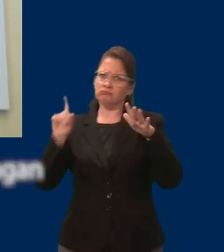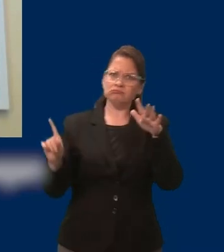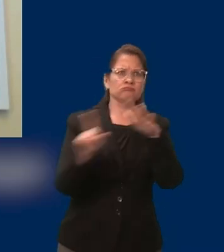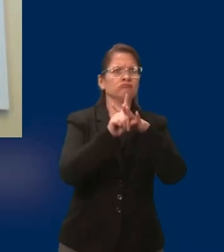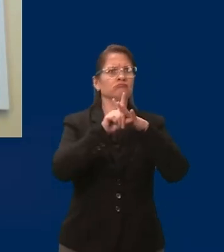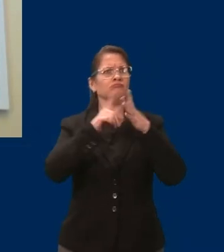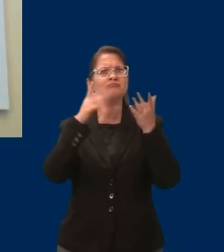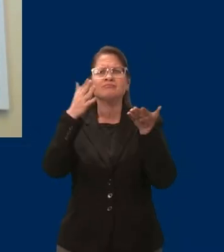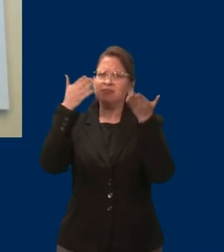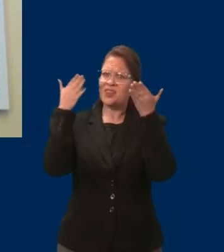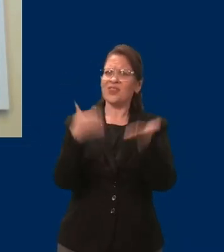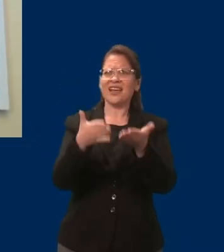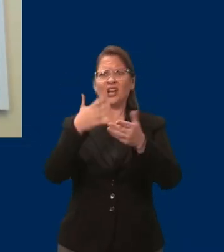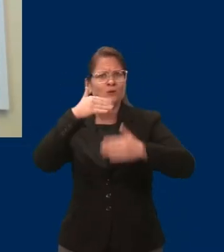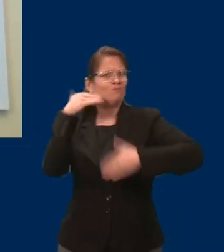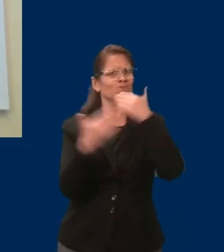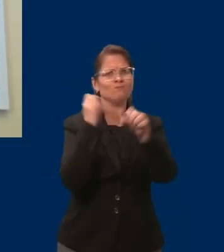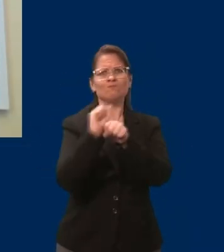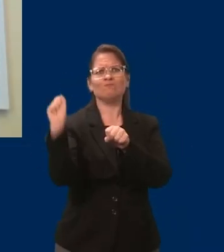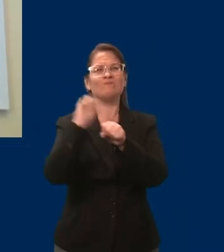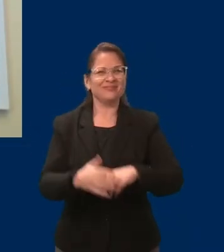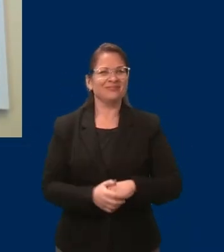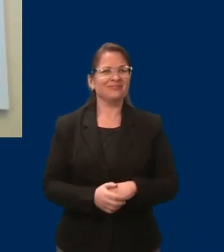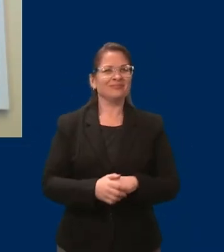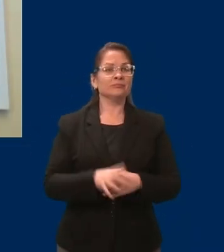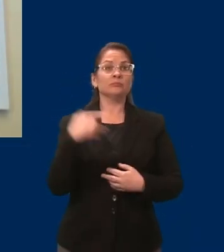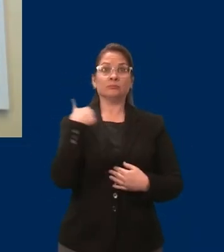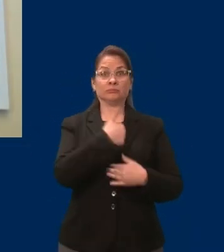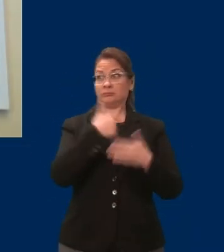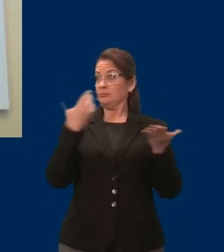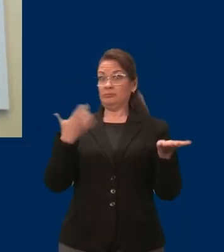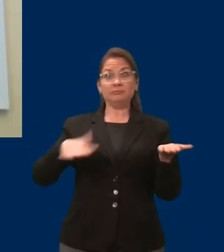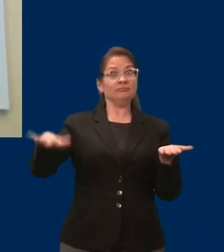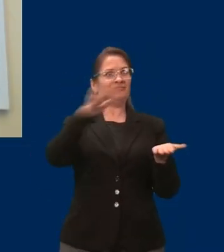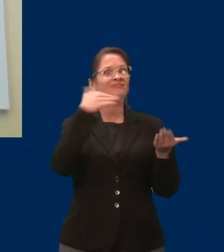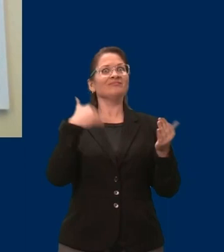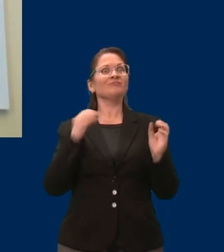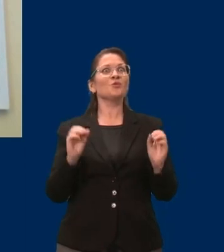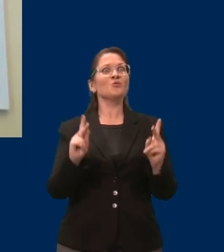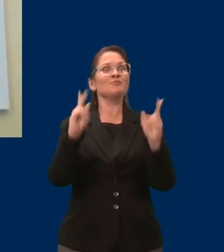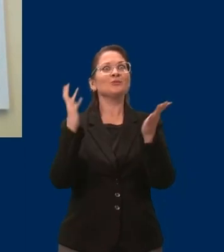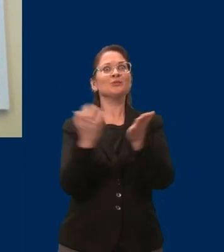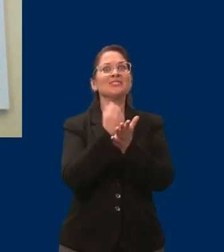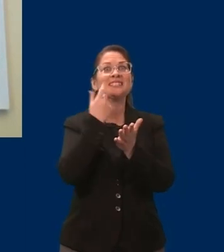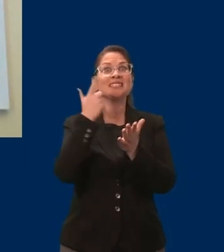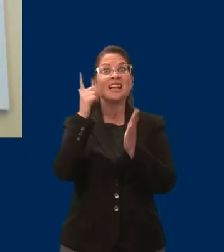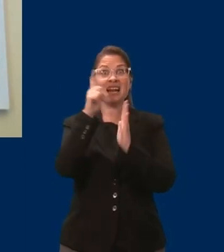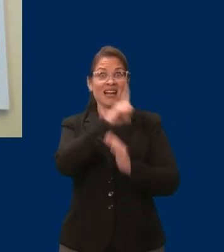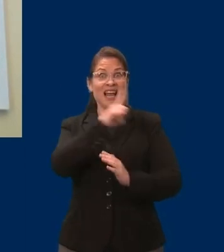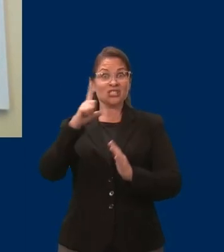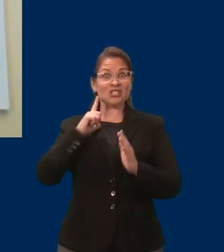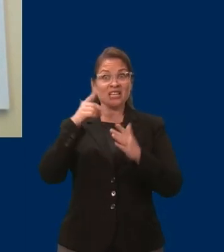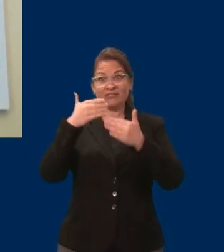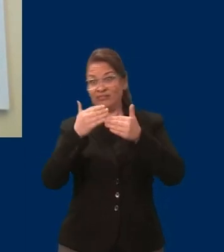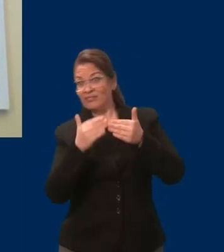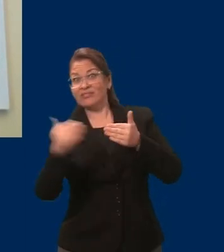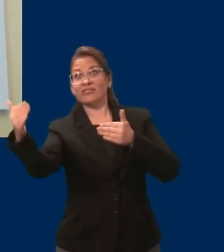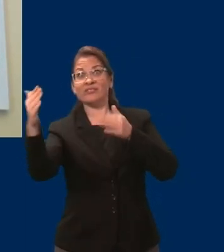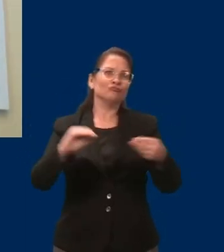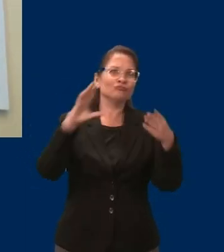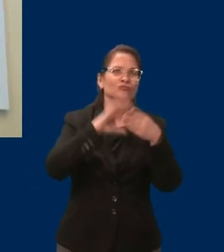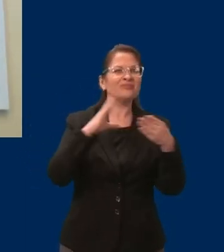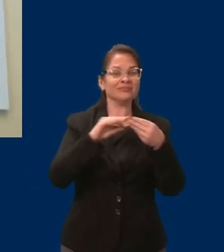We are in a position where we have an opportunity this this legislative session to do a lot of good